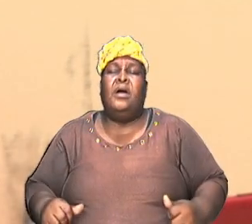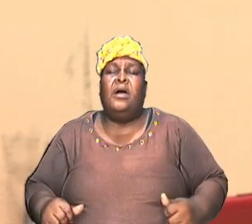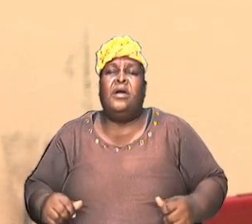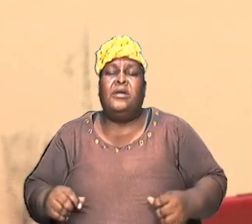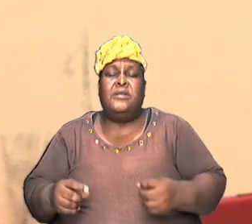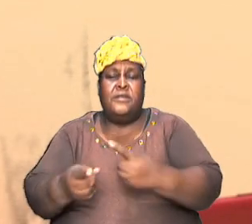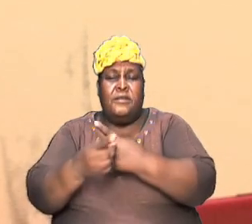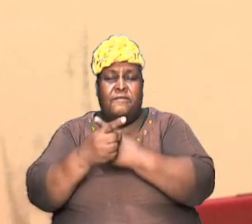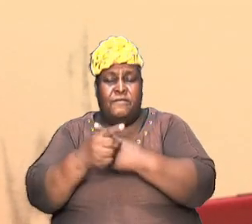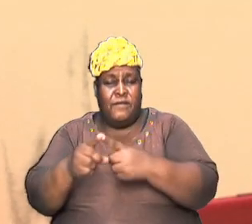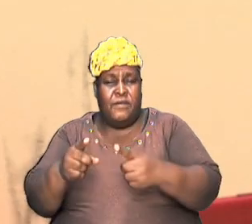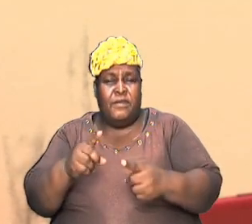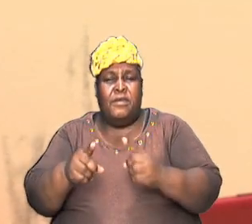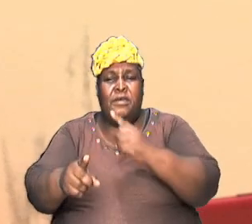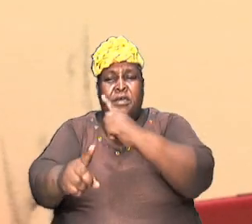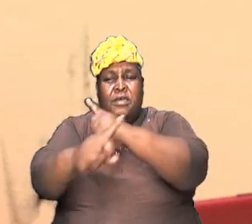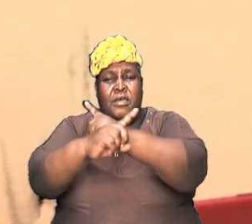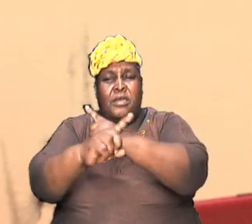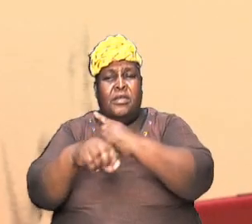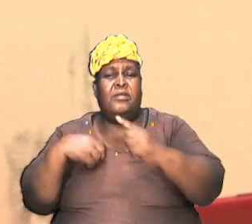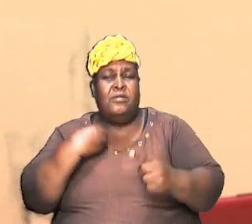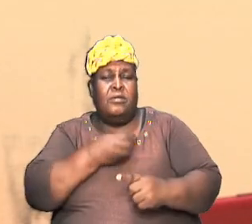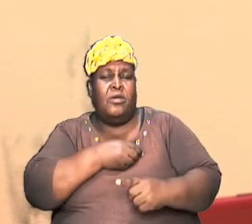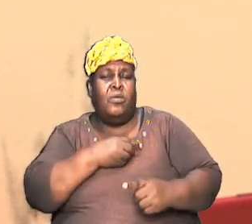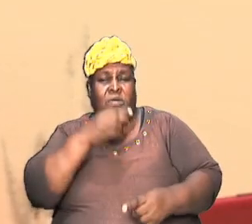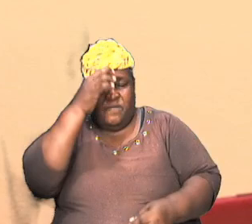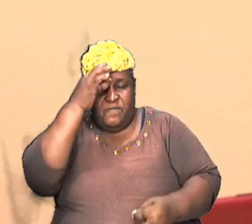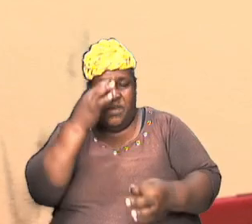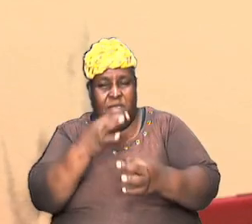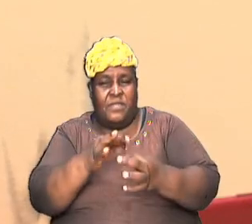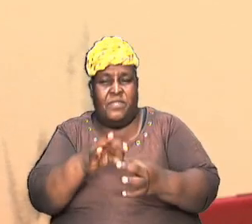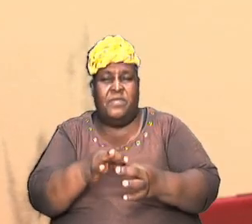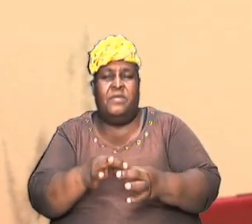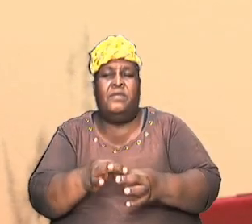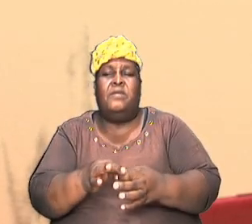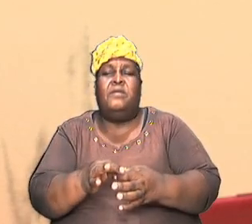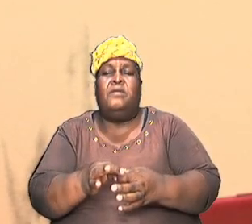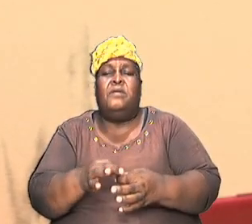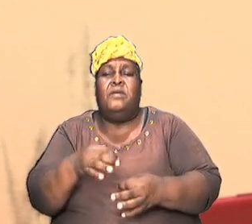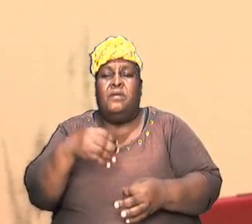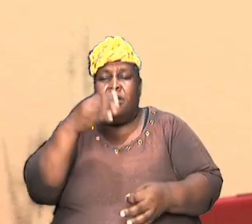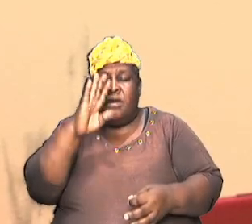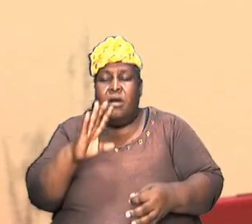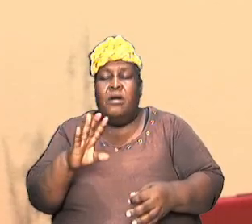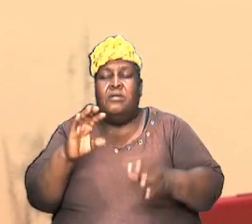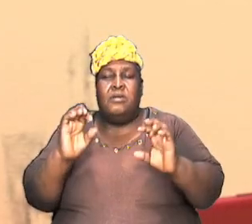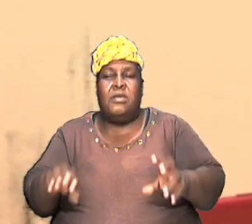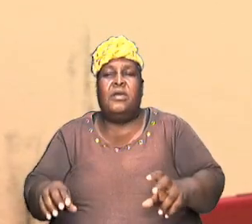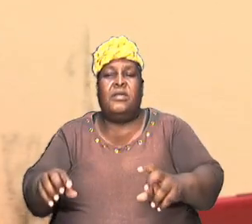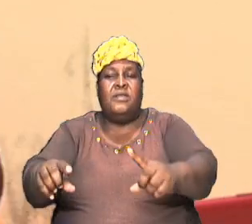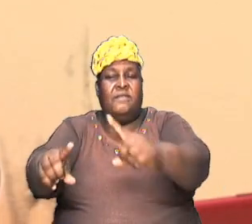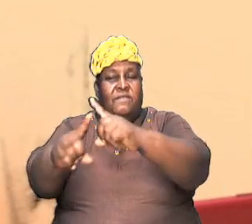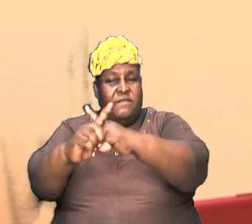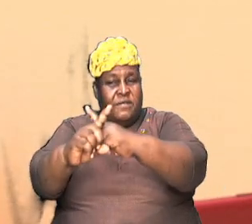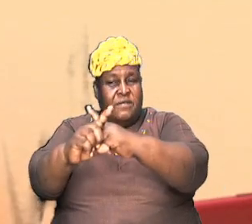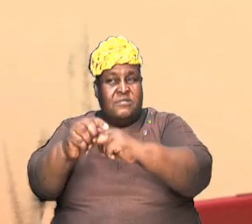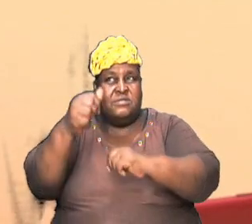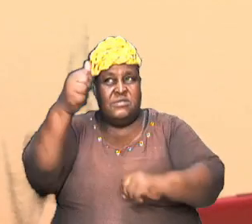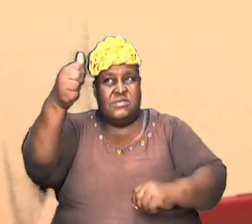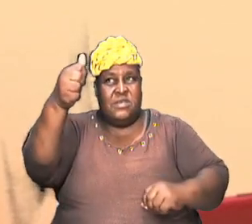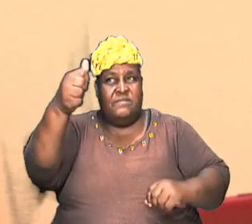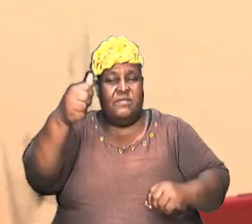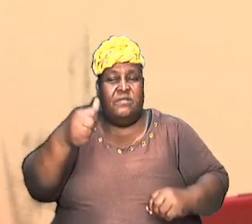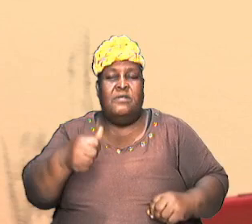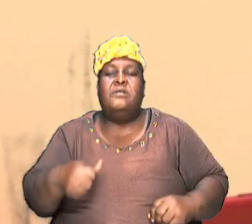our faith. God can defend his own words. You know, God can defend himself. But the truth is, the